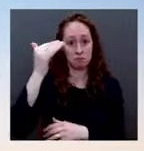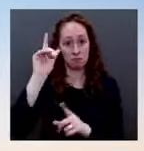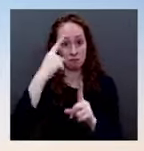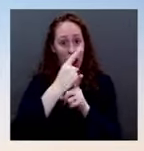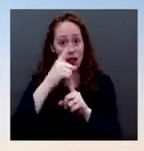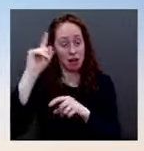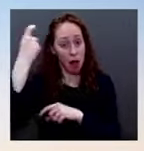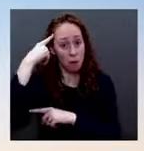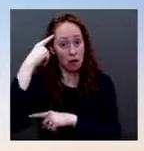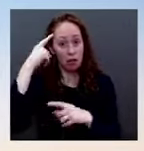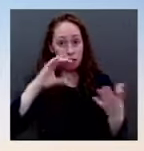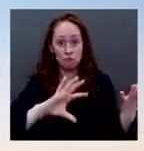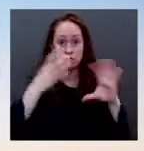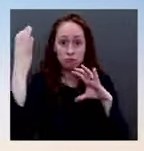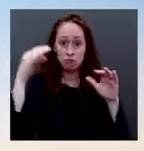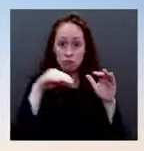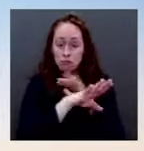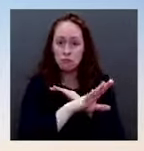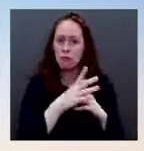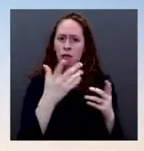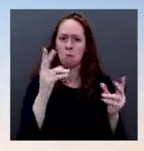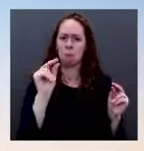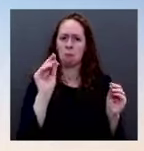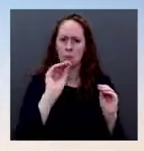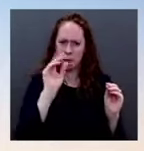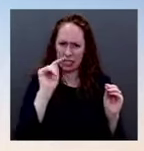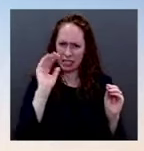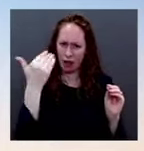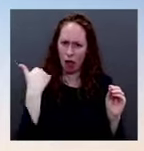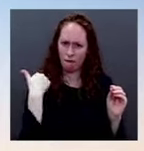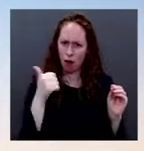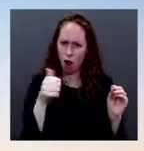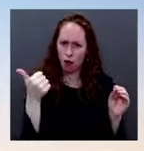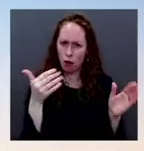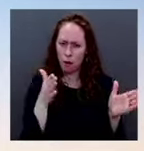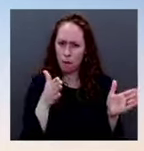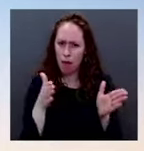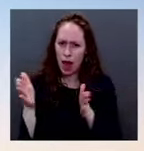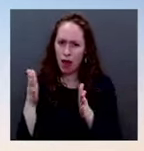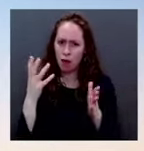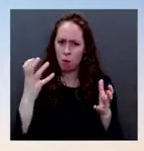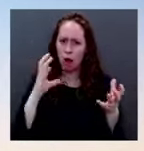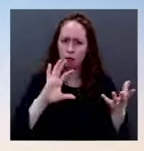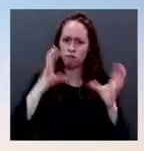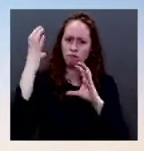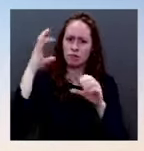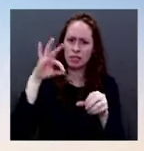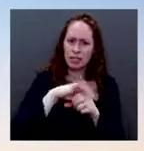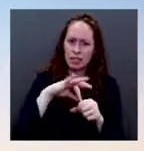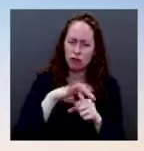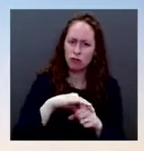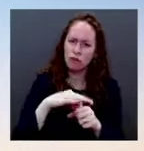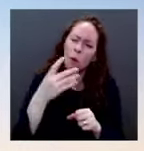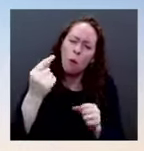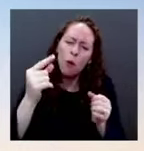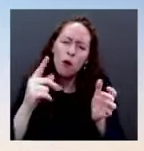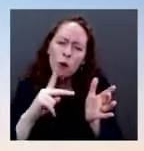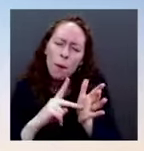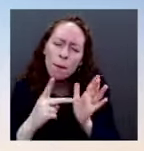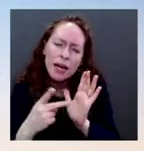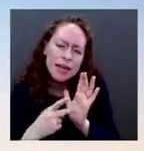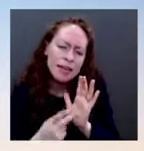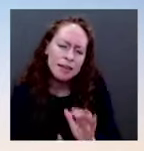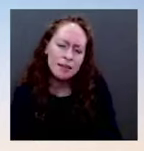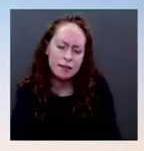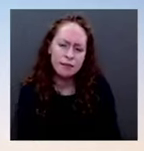little bit more. Tell me a little bit more what you're trying to ask. Yeah, sure. So, there's the isolated events of that day, but there's also the investigation that goes back much further and spans more